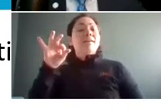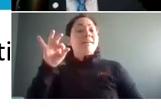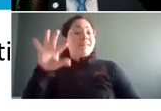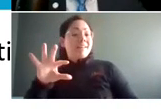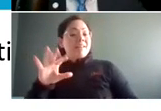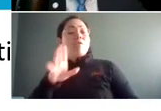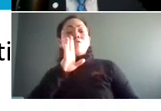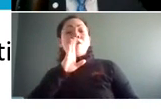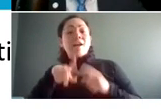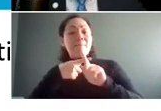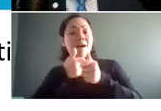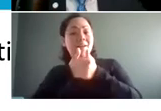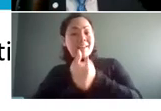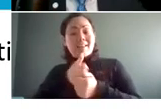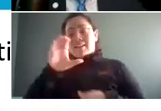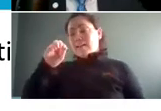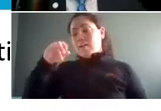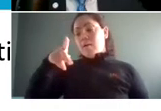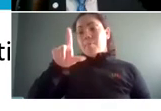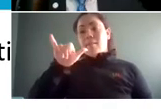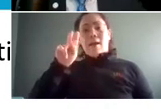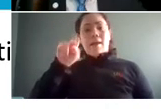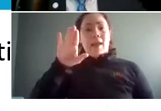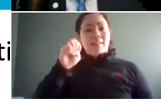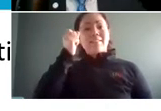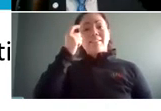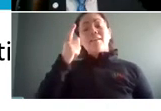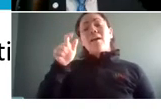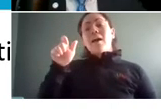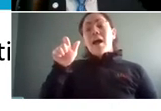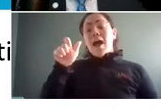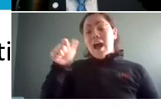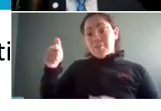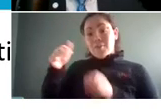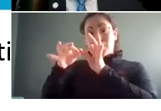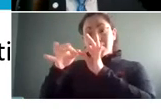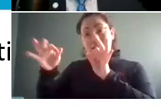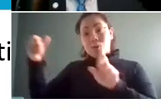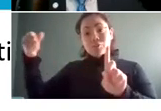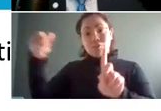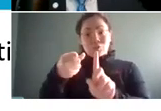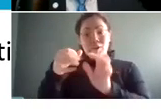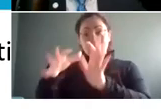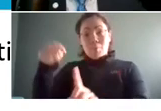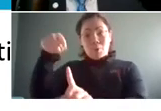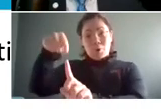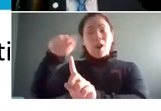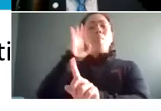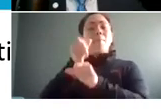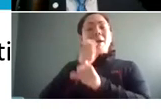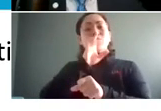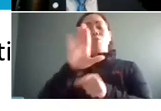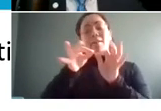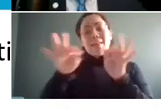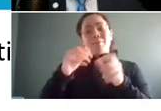using a third-party interpreter or provider will ensure that the language is accurate and will